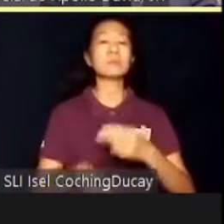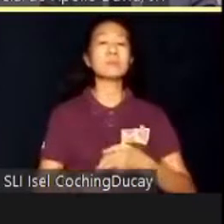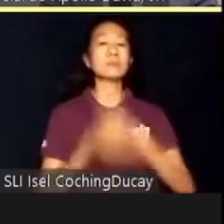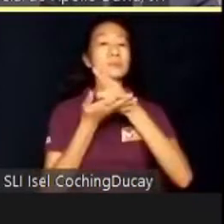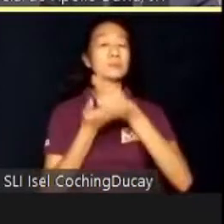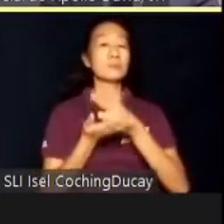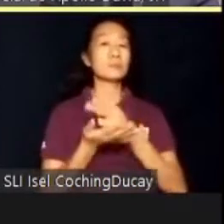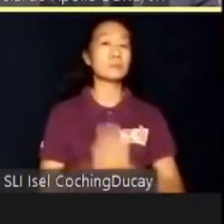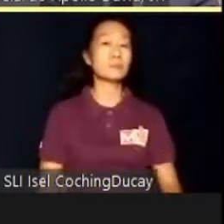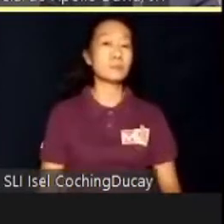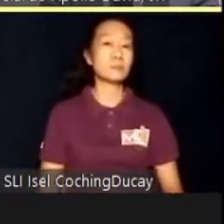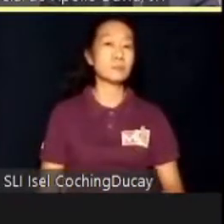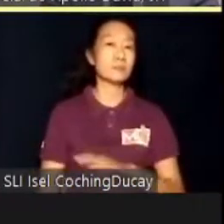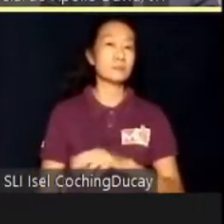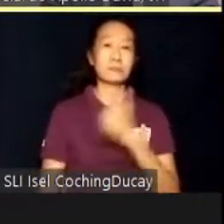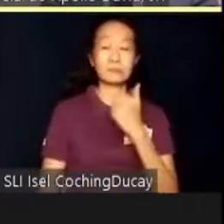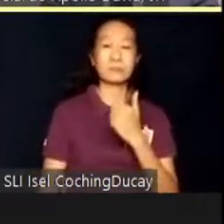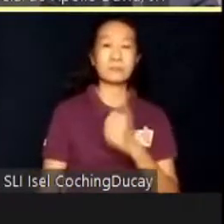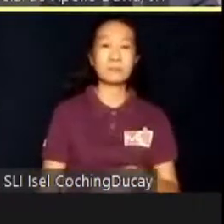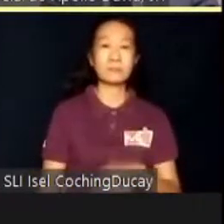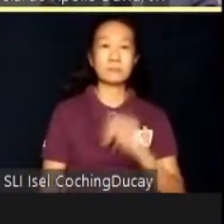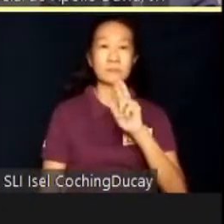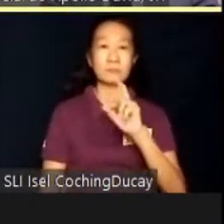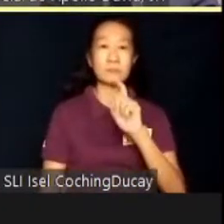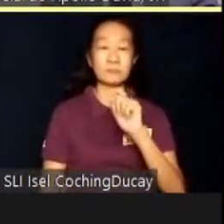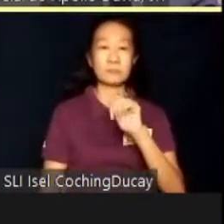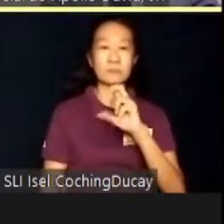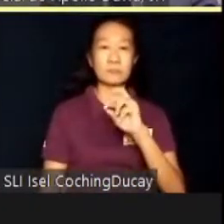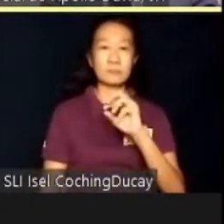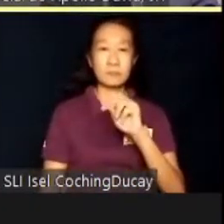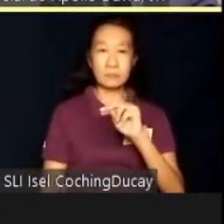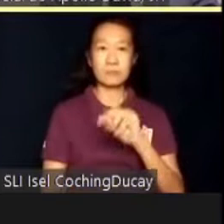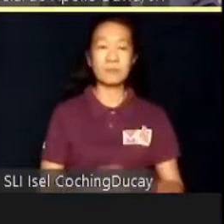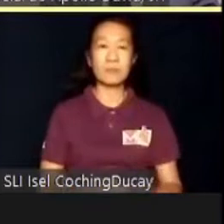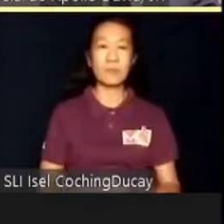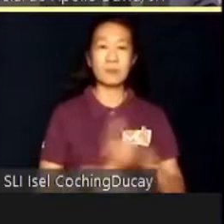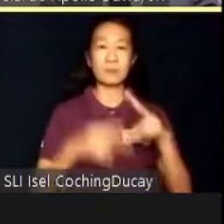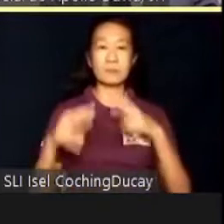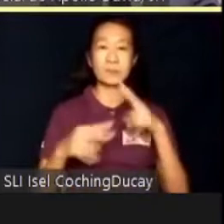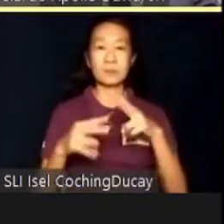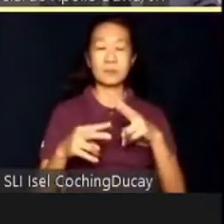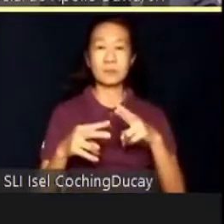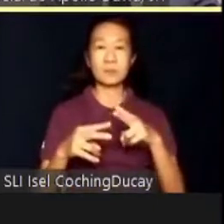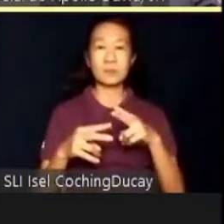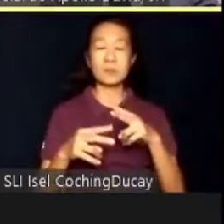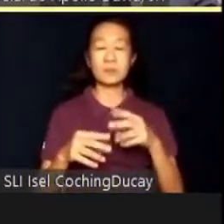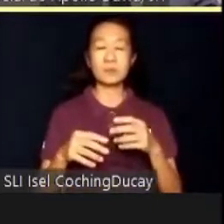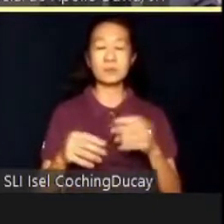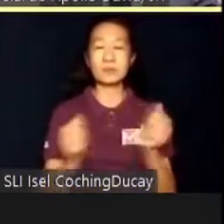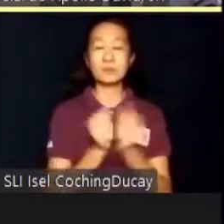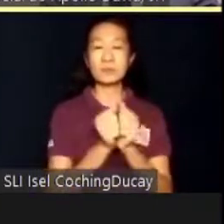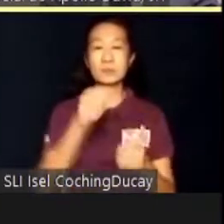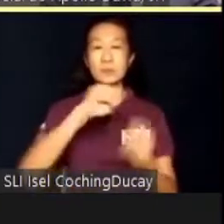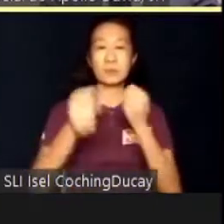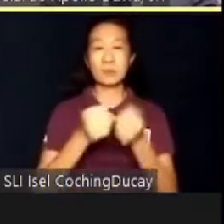Alternatively, Austin and the Boston Autism Consortium, which include scientific institutions such as the